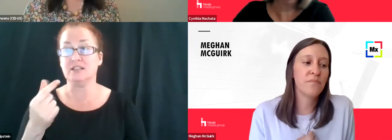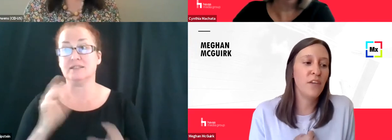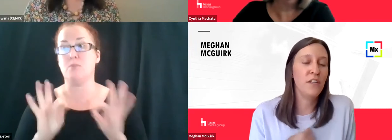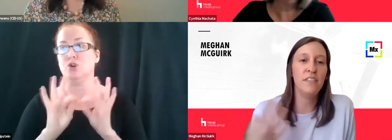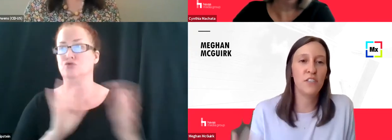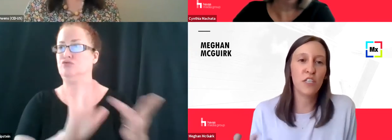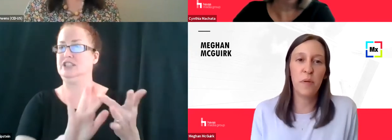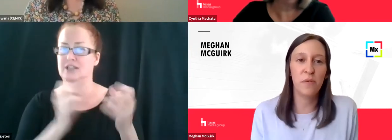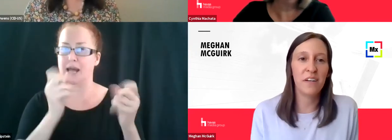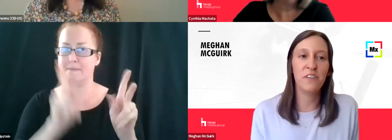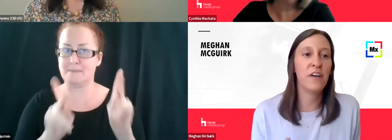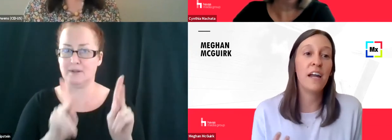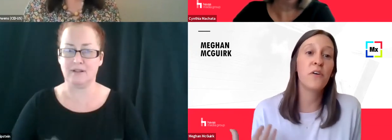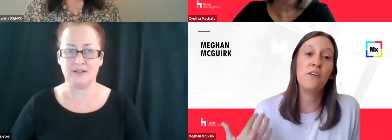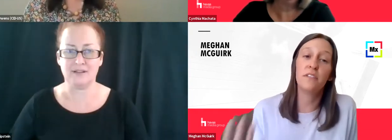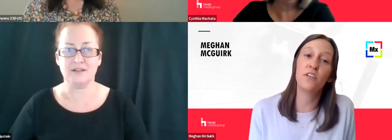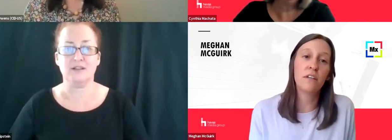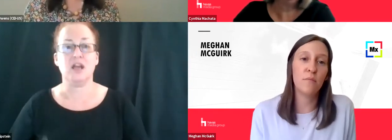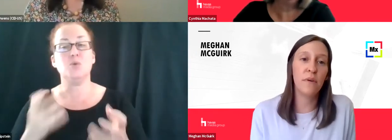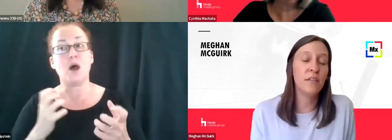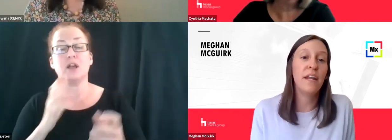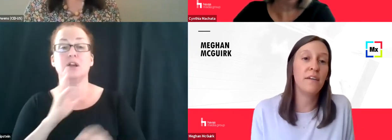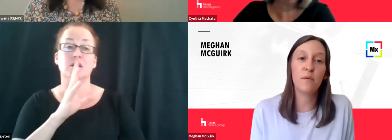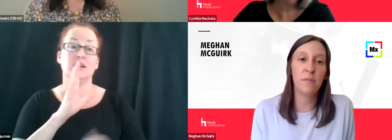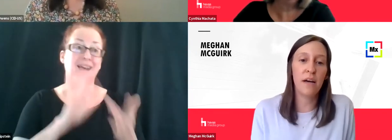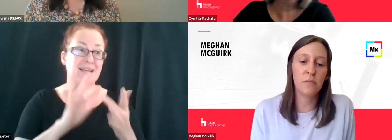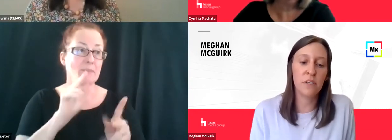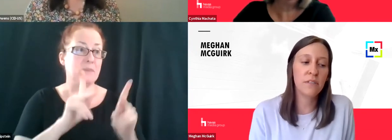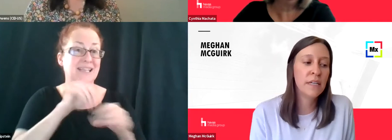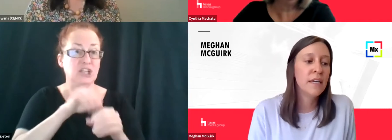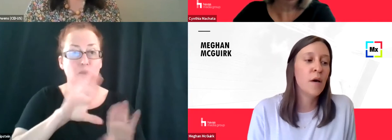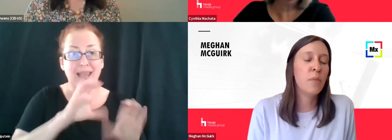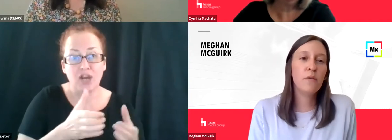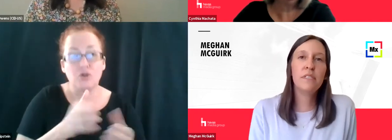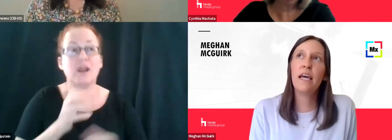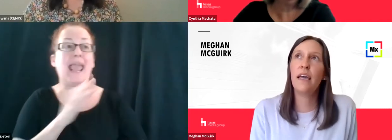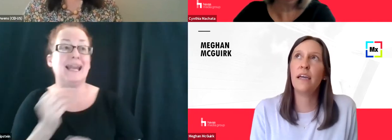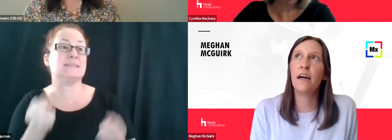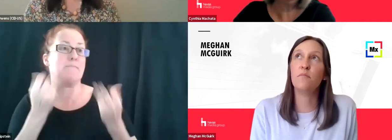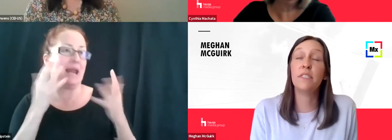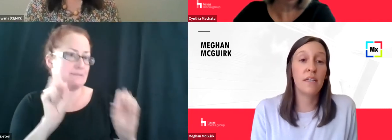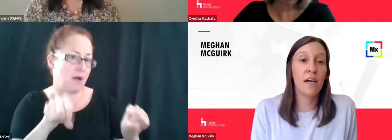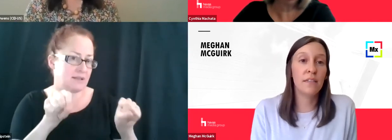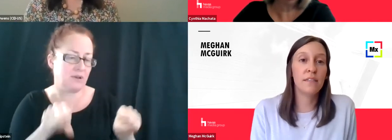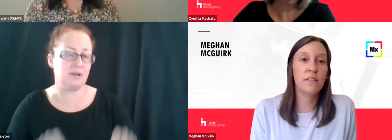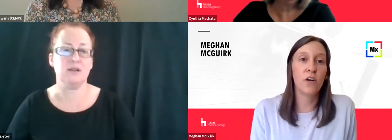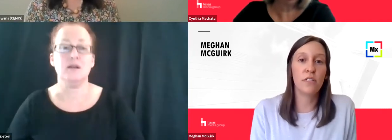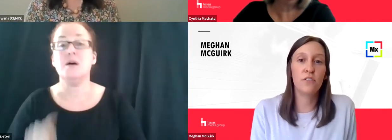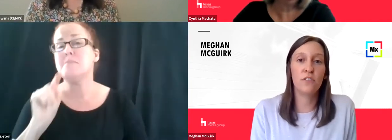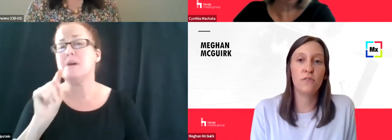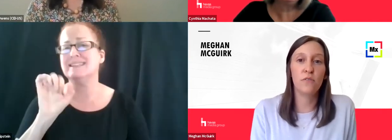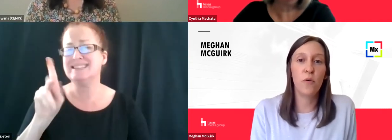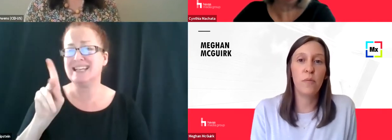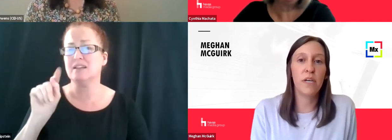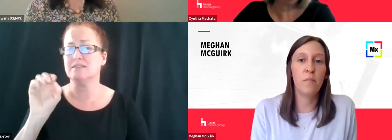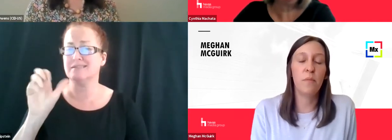Um, you, you need to talk to people that are in your category and need to talk to them as many of them as possible. But I would say, um, TikTok has started